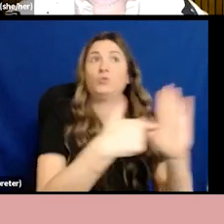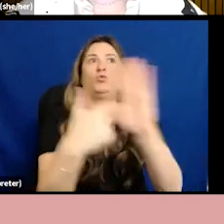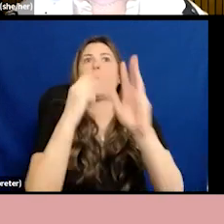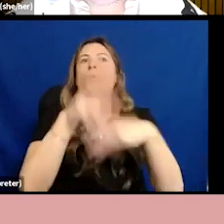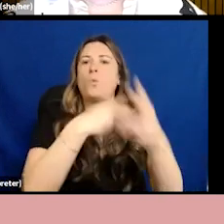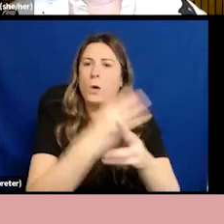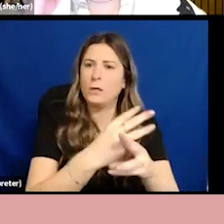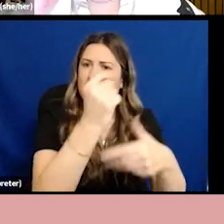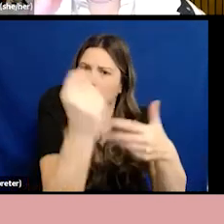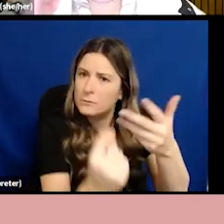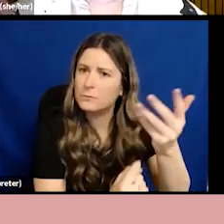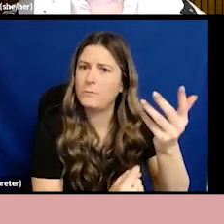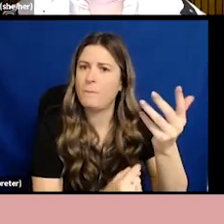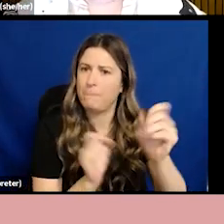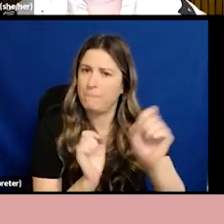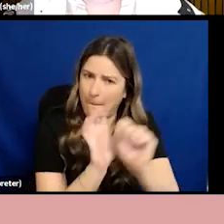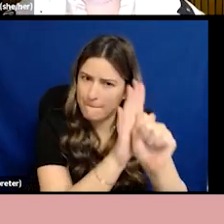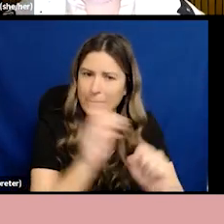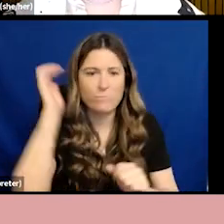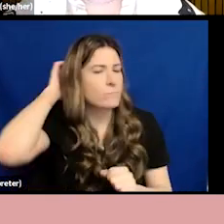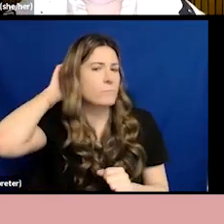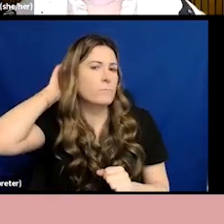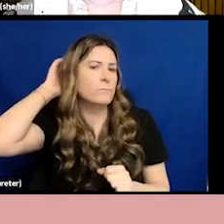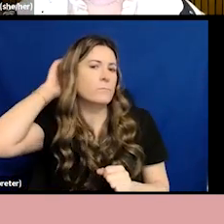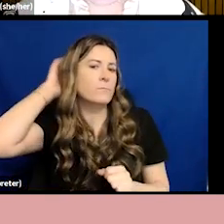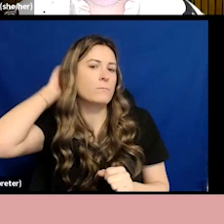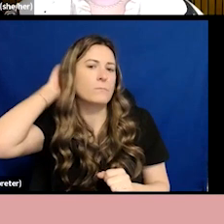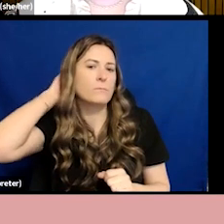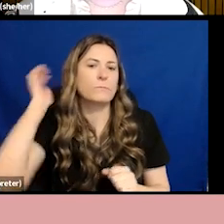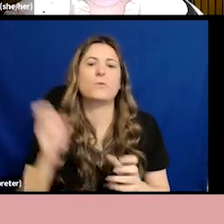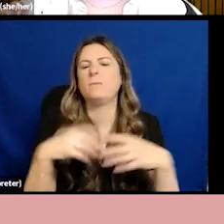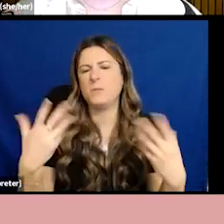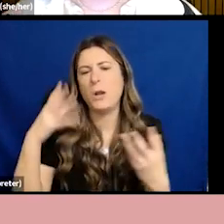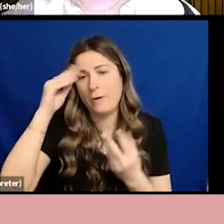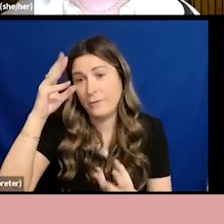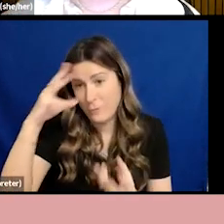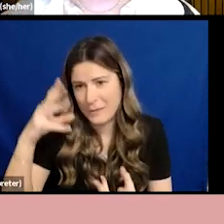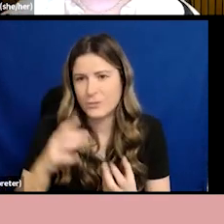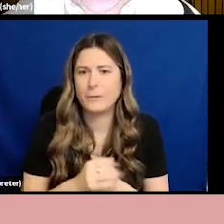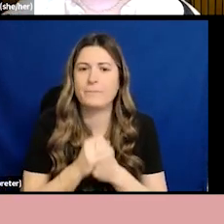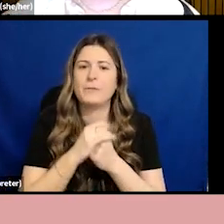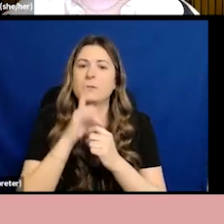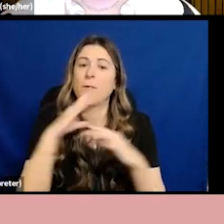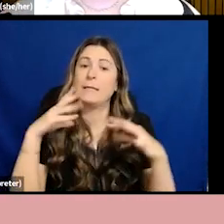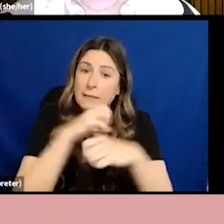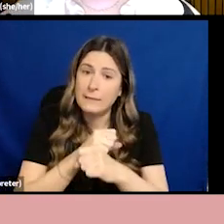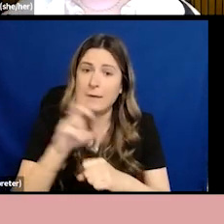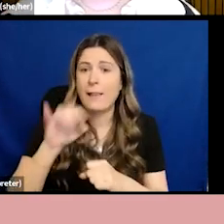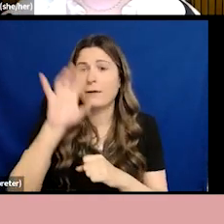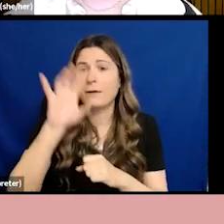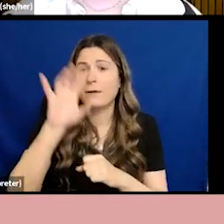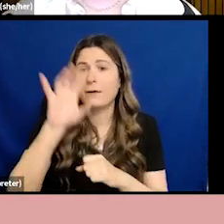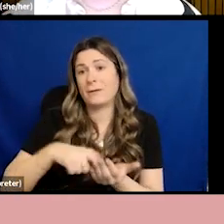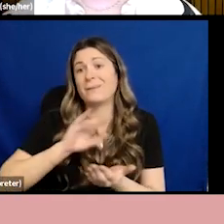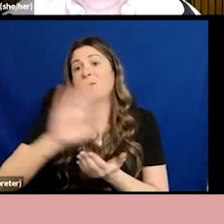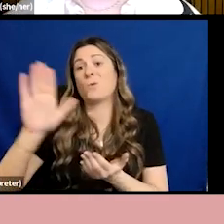So it's a lot of information to take on, so too long didn't mean what is allyship. Allyship is recognizing your privileges and it's using